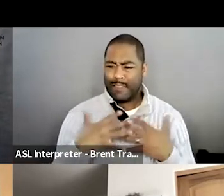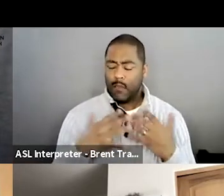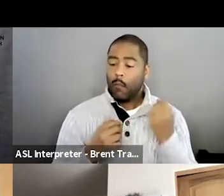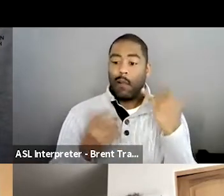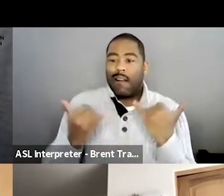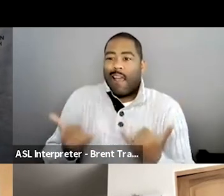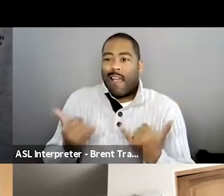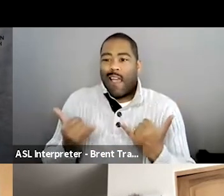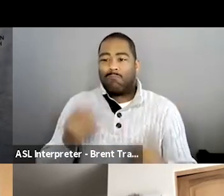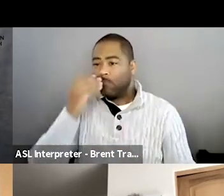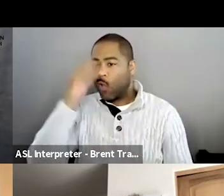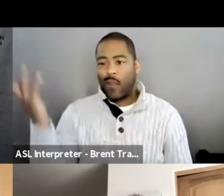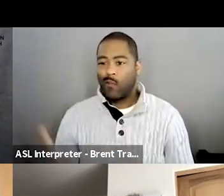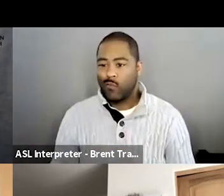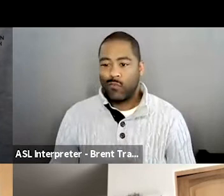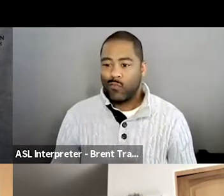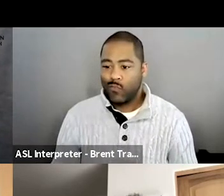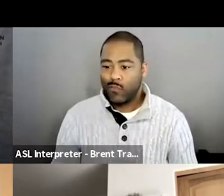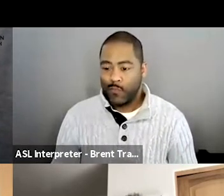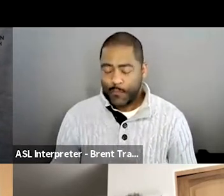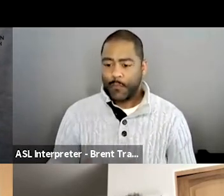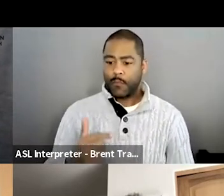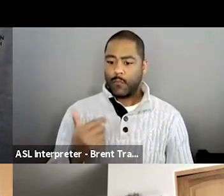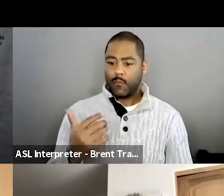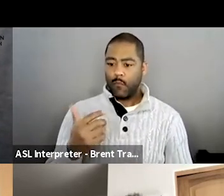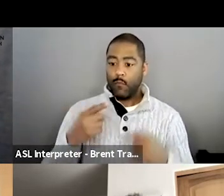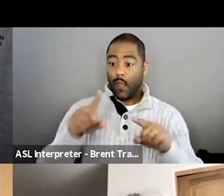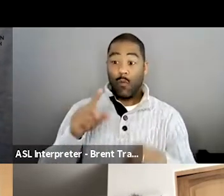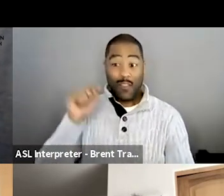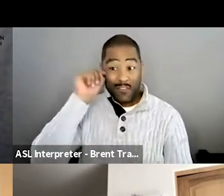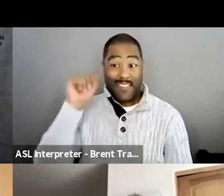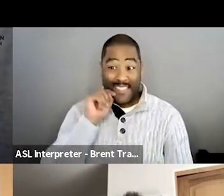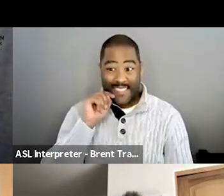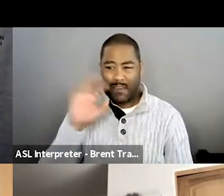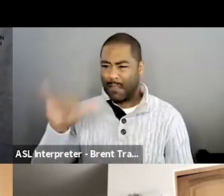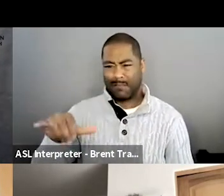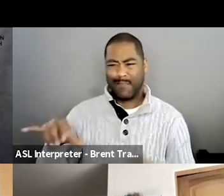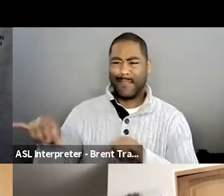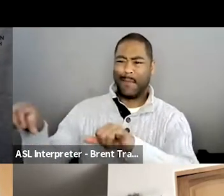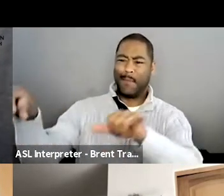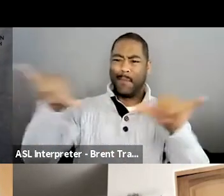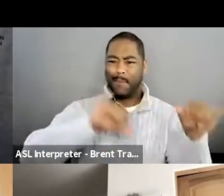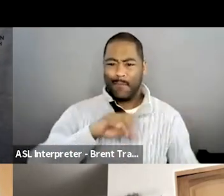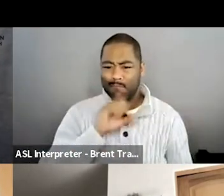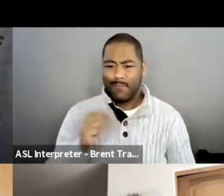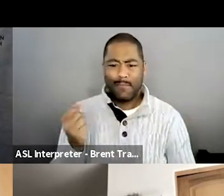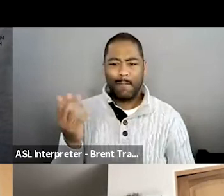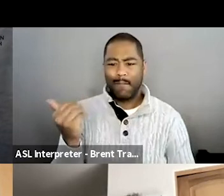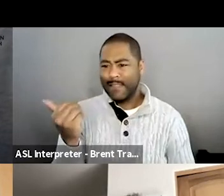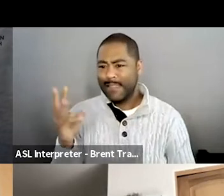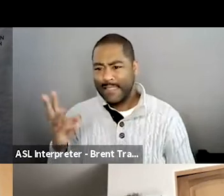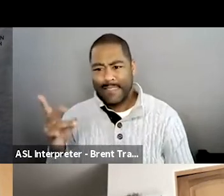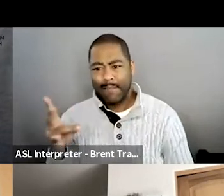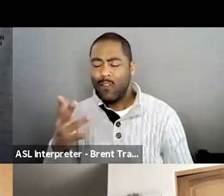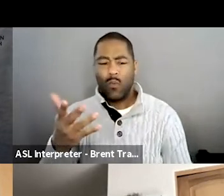myself. I was afraid of losing myself. And as a teenager, that's what you go